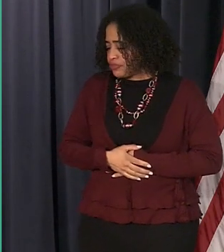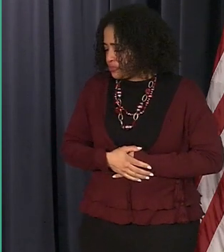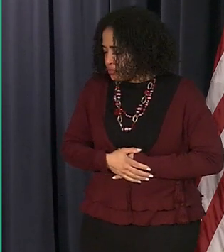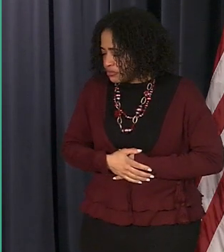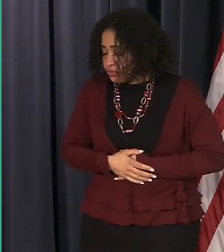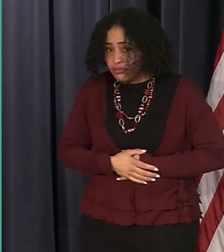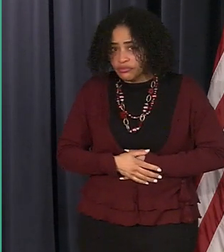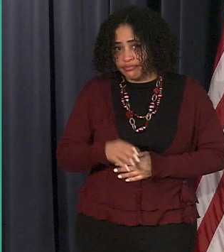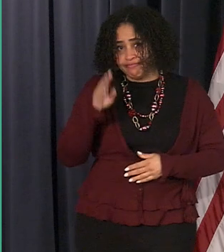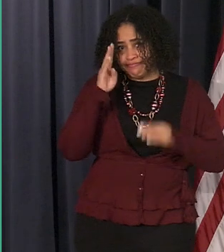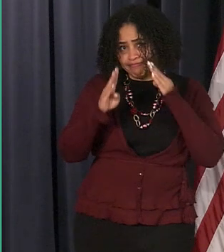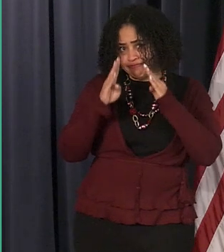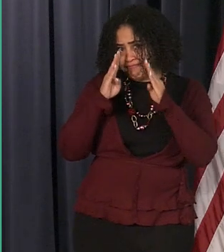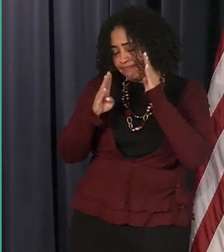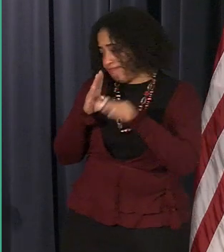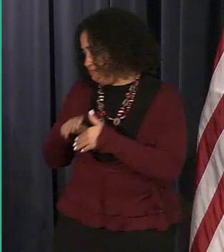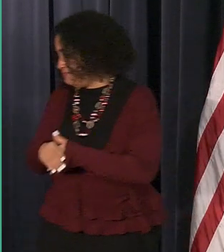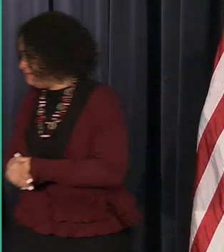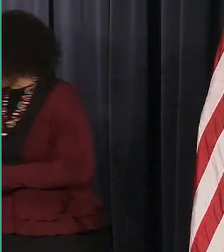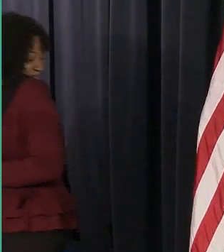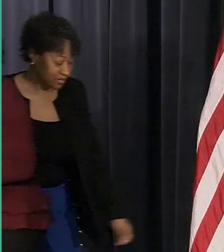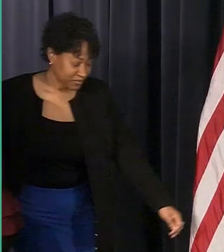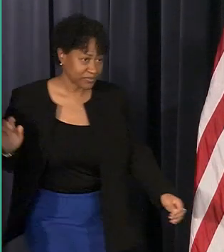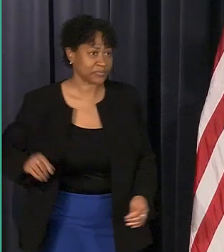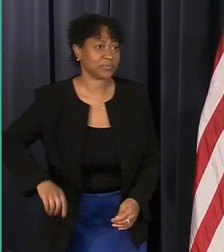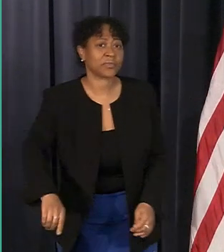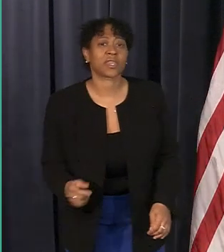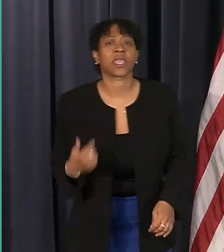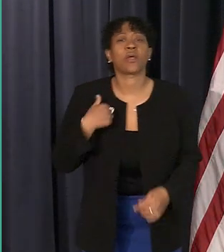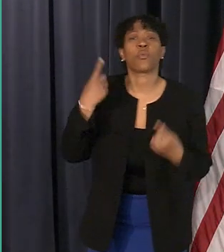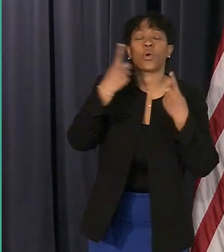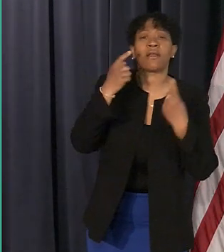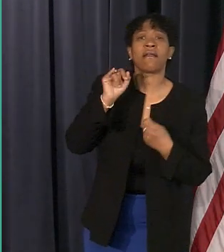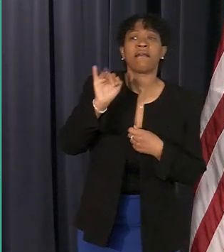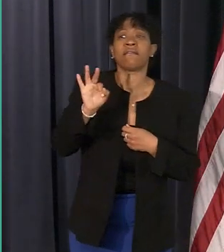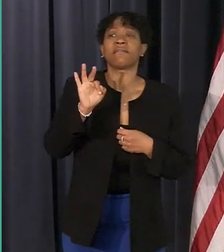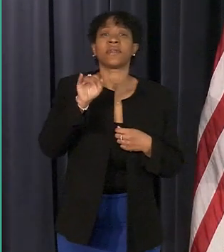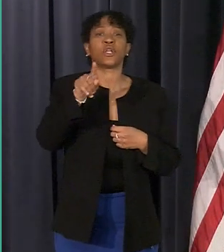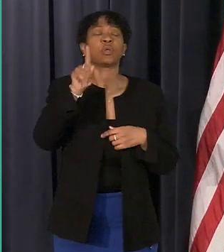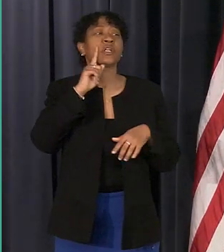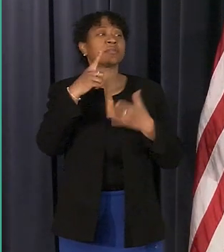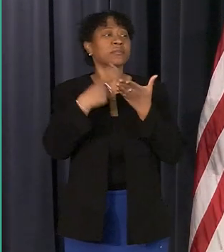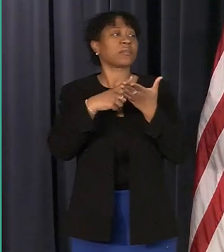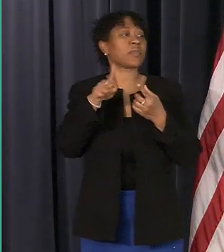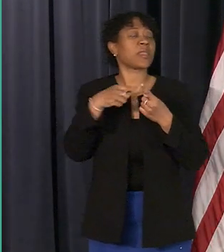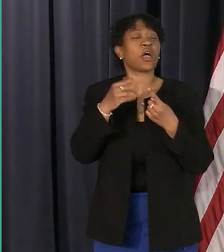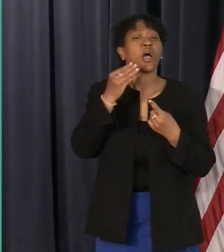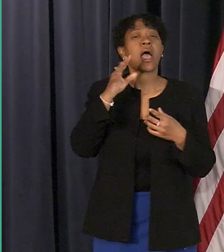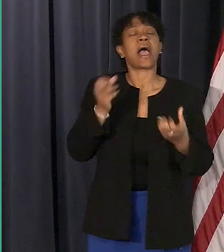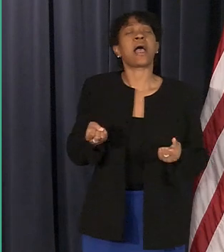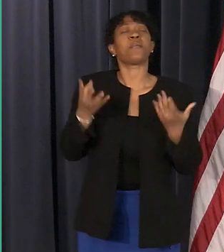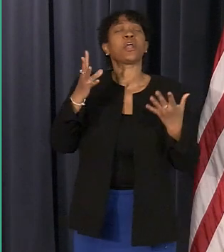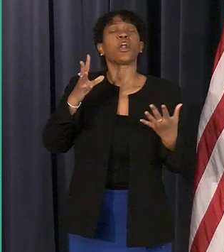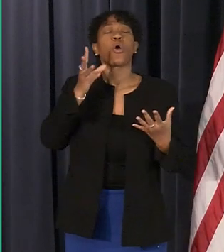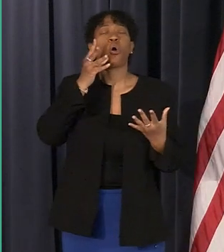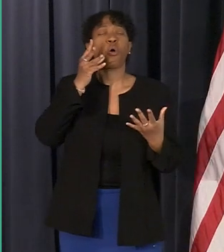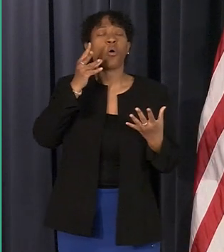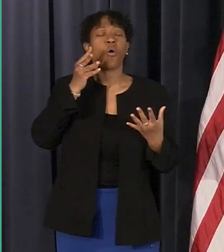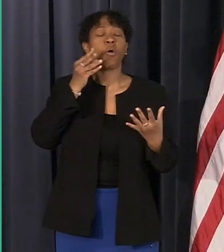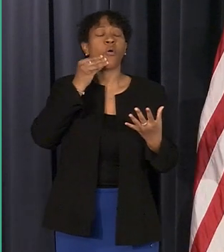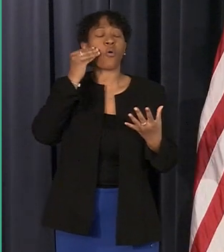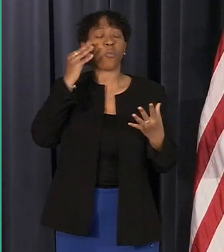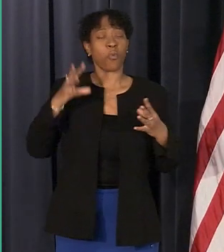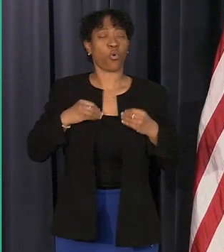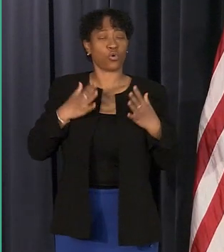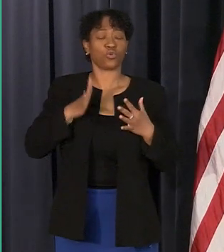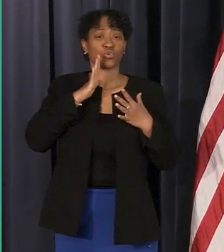hi this is mishra at the free press um so i'm wondering if you can kind of talk about how many homeowners you expect will be helped with this program all